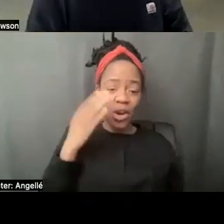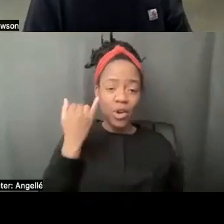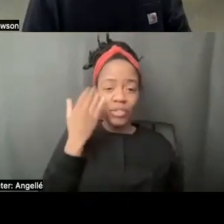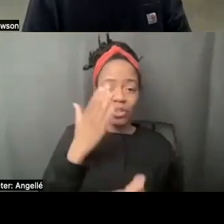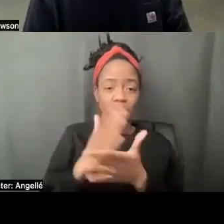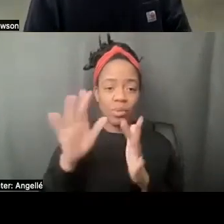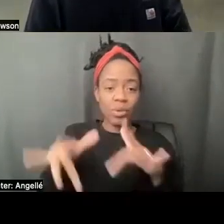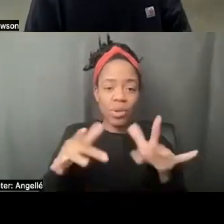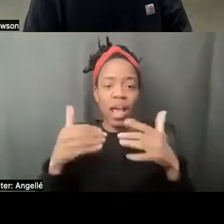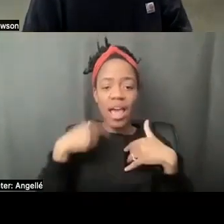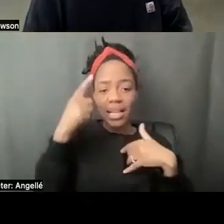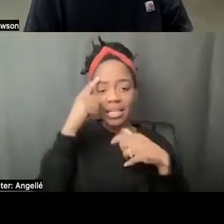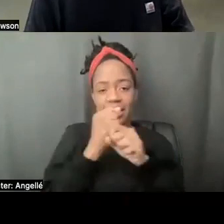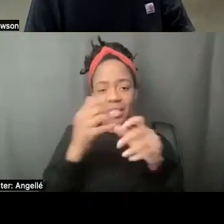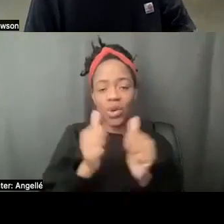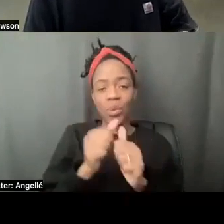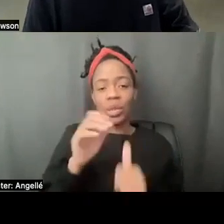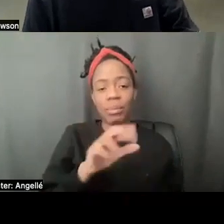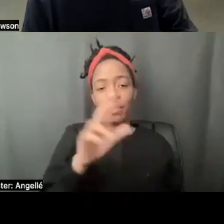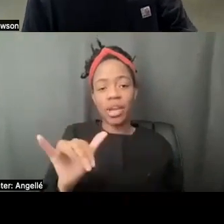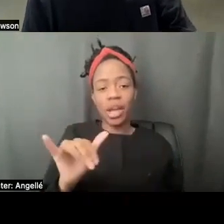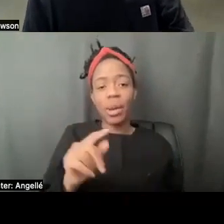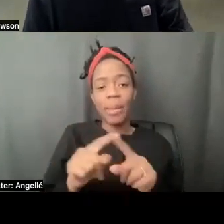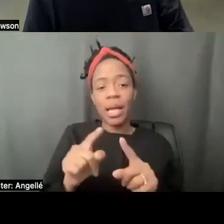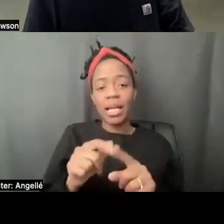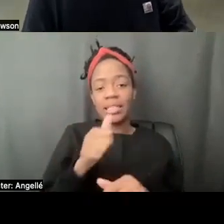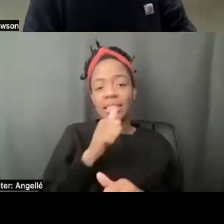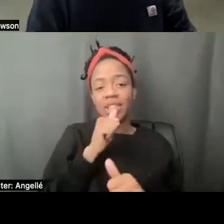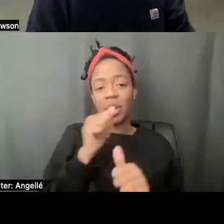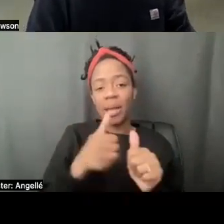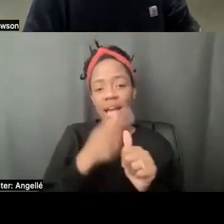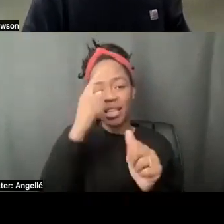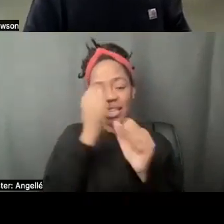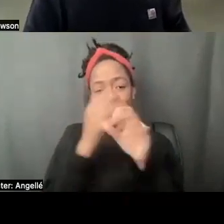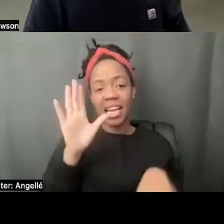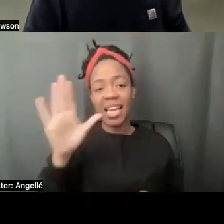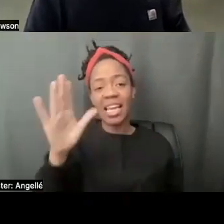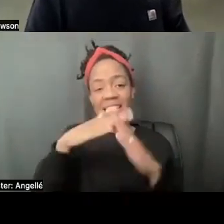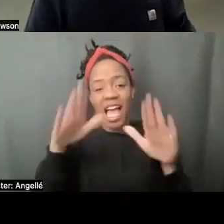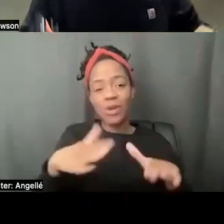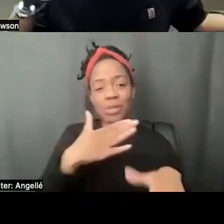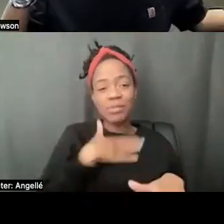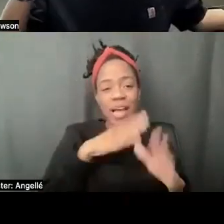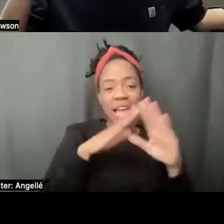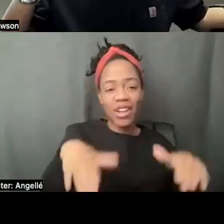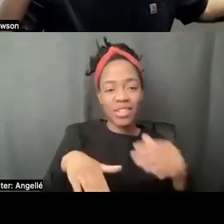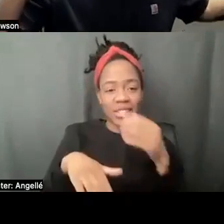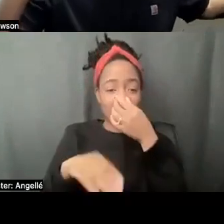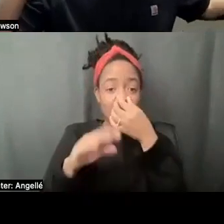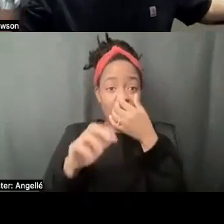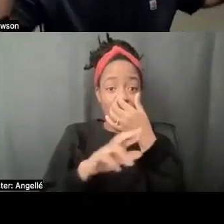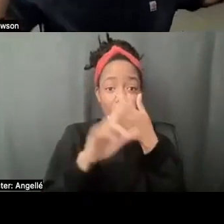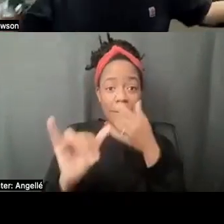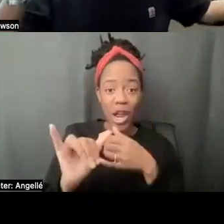I didn't have a scene with Barry, but a little secret behind the scenes was his house was my house. So, Barry Boswick